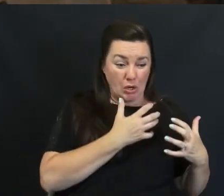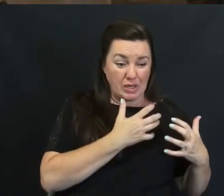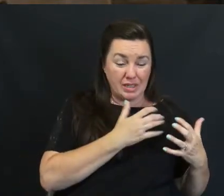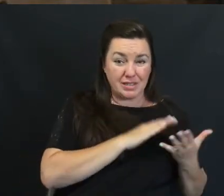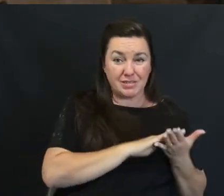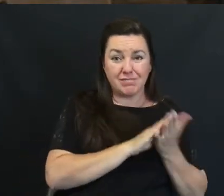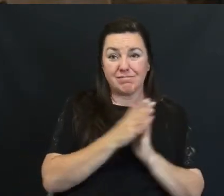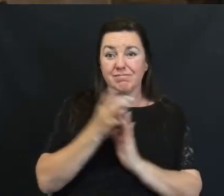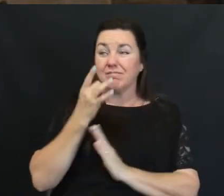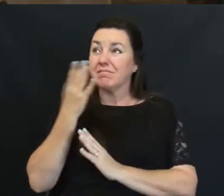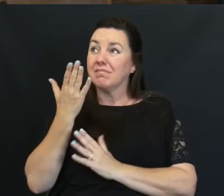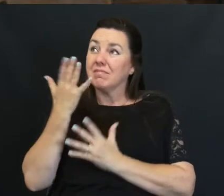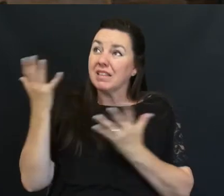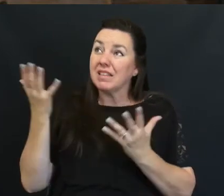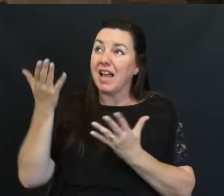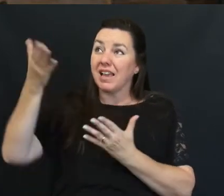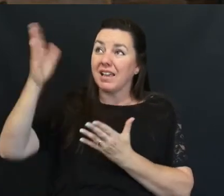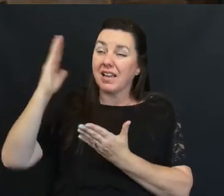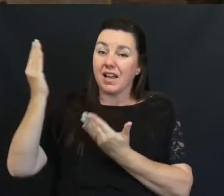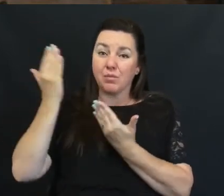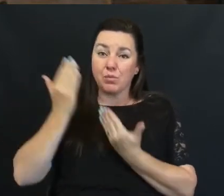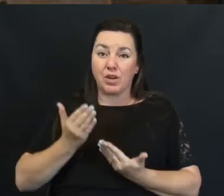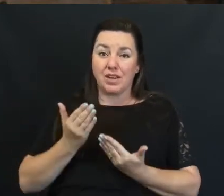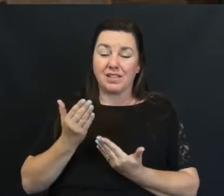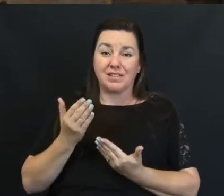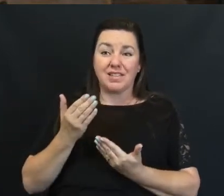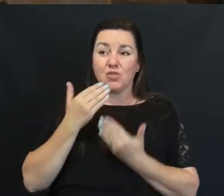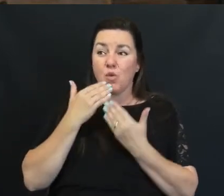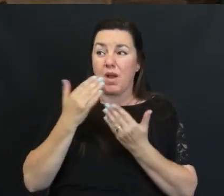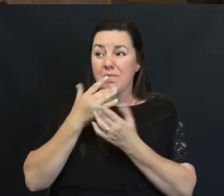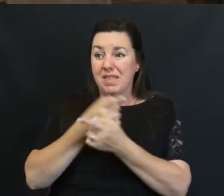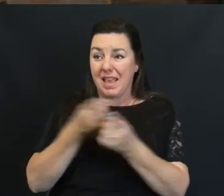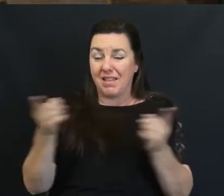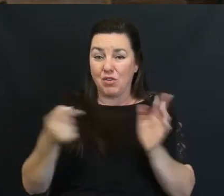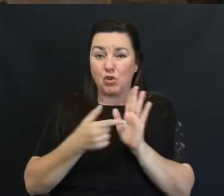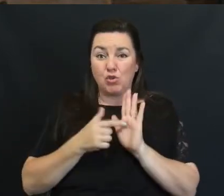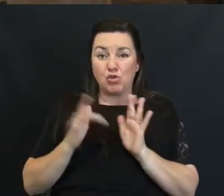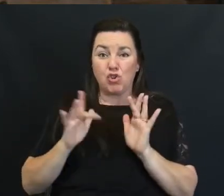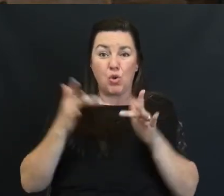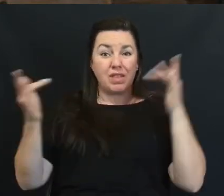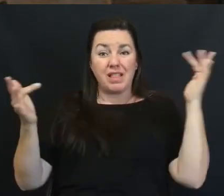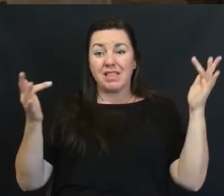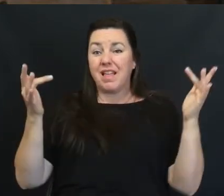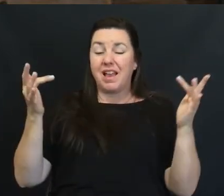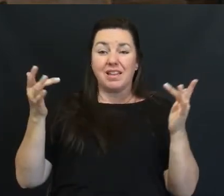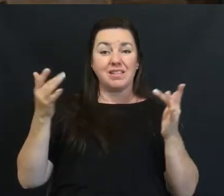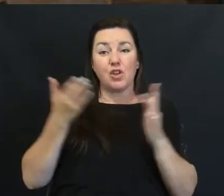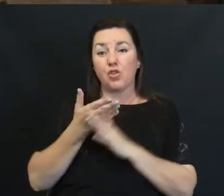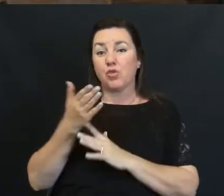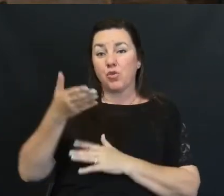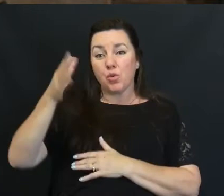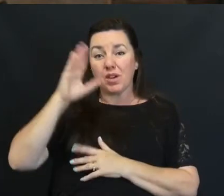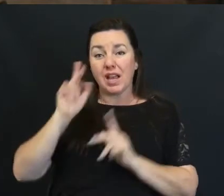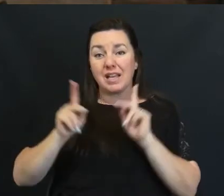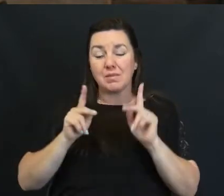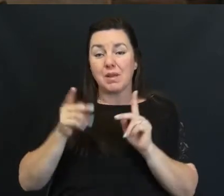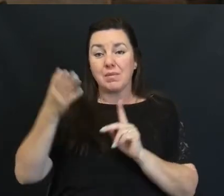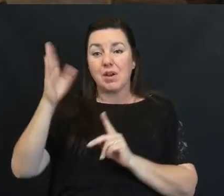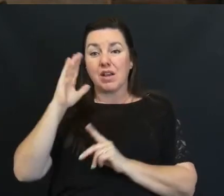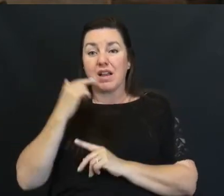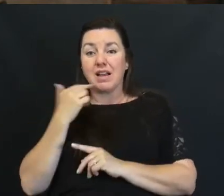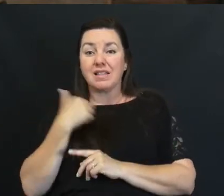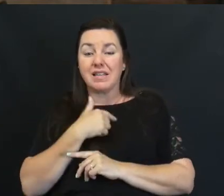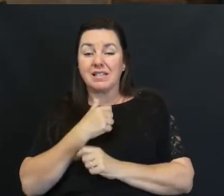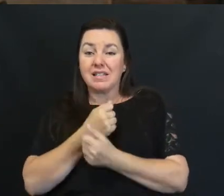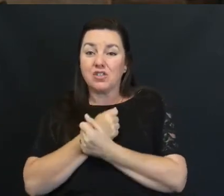I'm grateful Every day For the light That was shown Here through God And his people God tells us To love And to love people